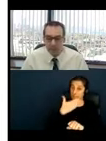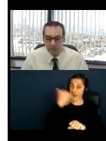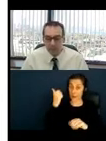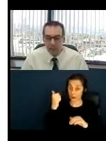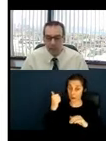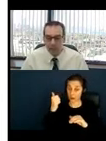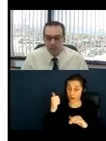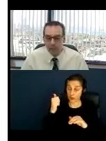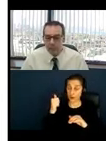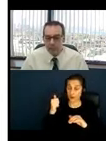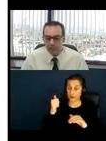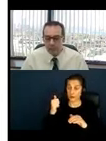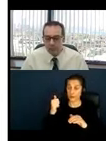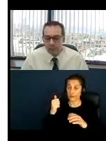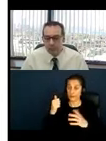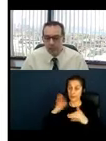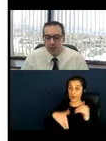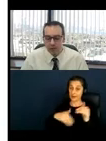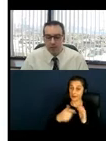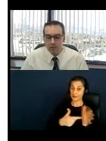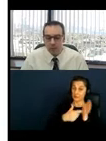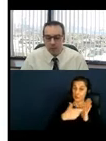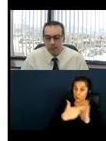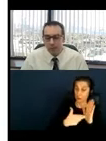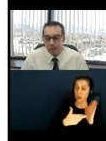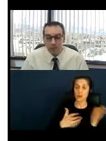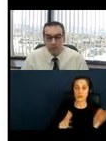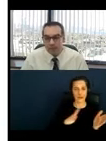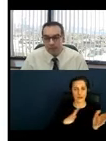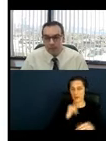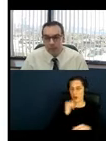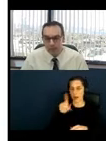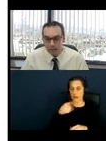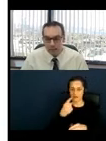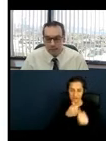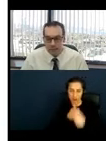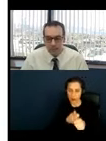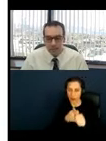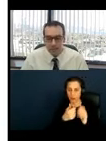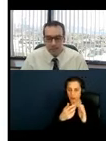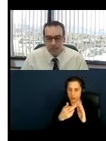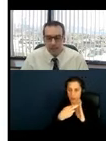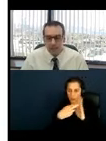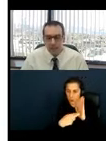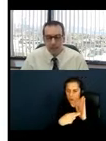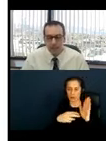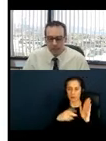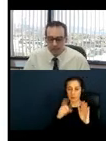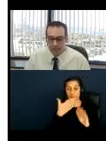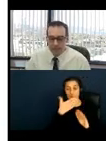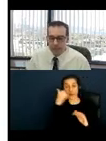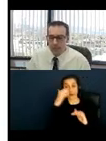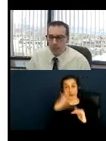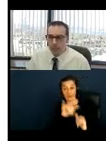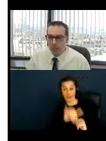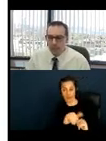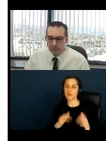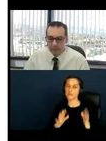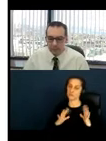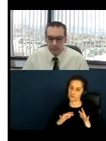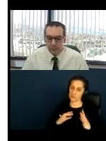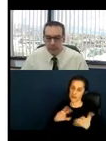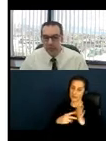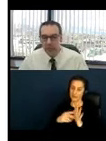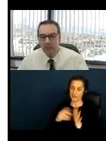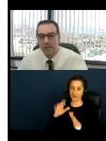avenue. Just, you know, not just following the minimums that are listed. It will make an establishment more welcoming